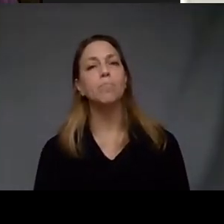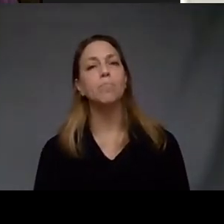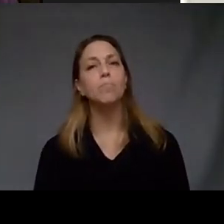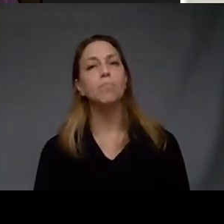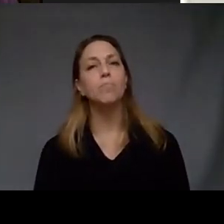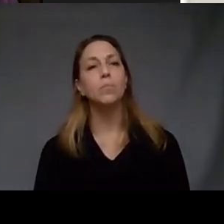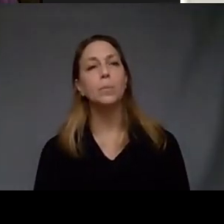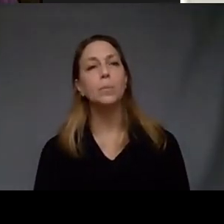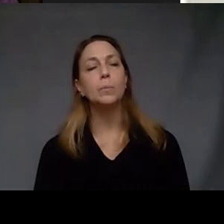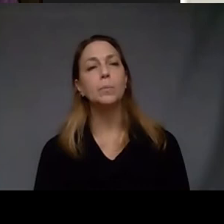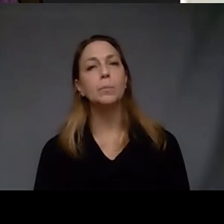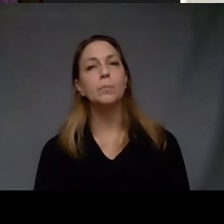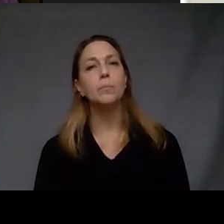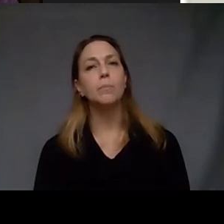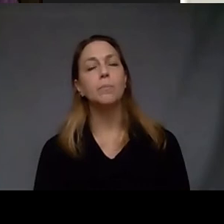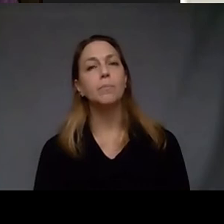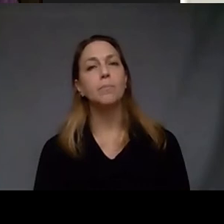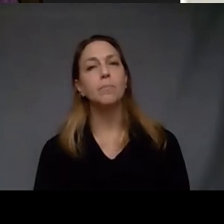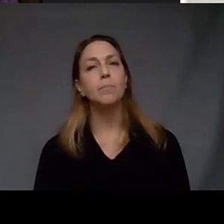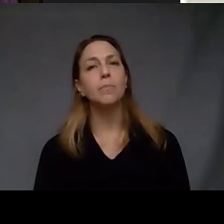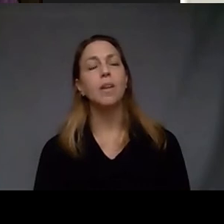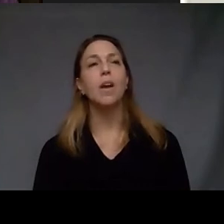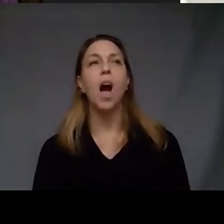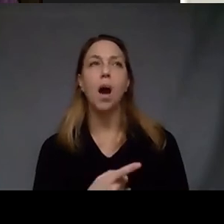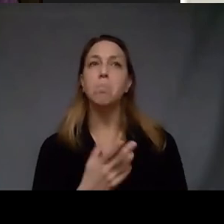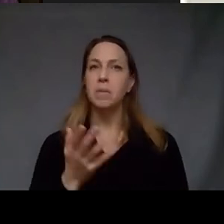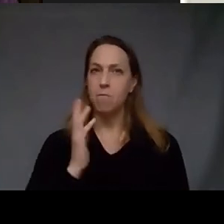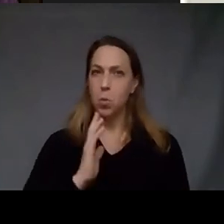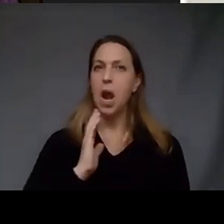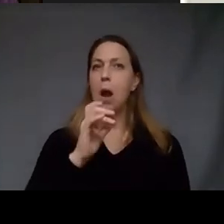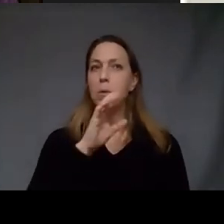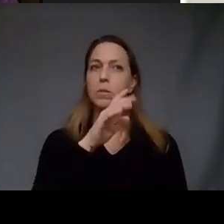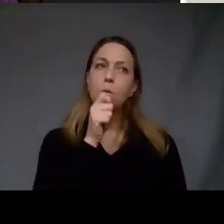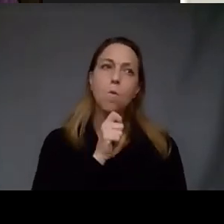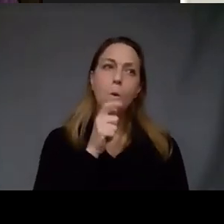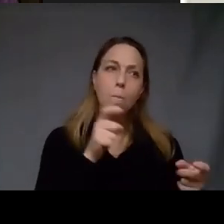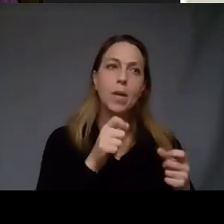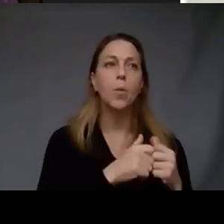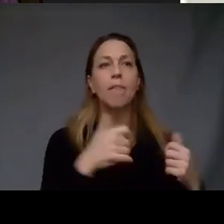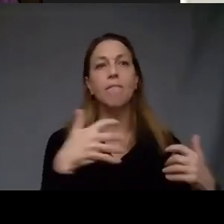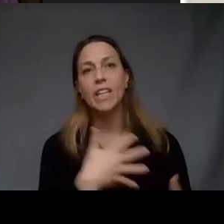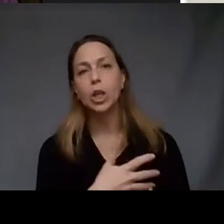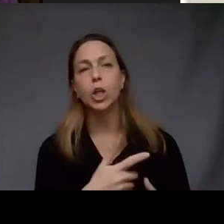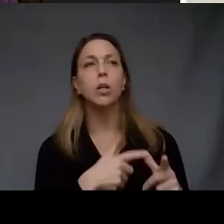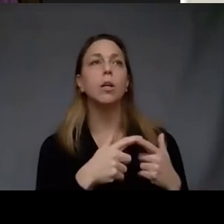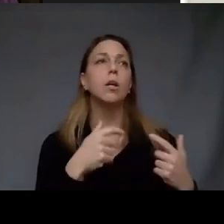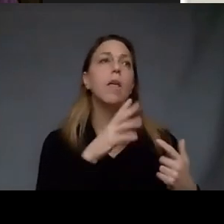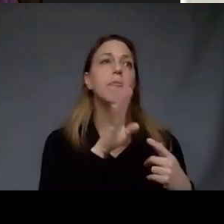I was looking at fear and coping with fear and coping with the unknown and coping with my